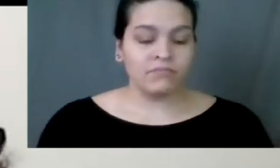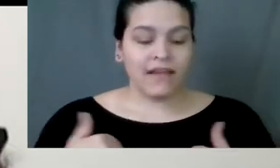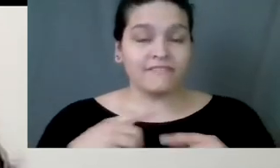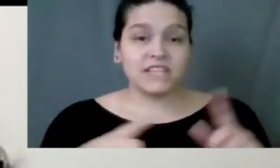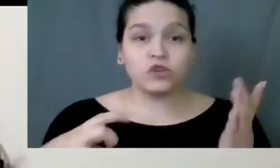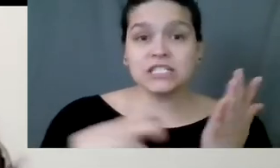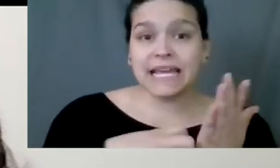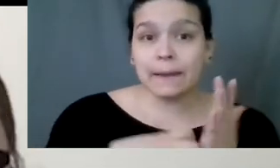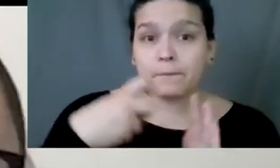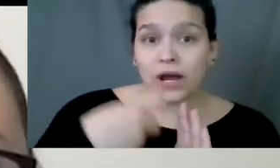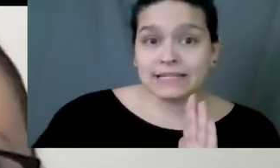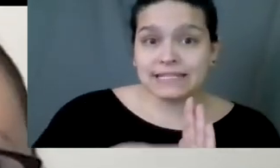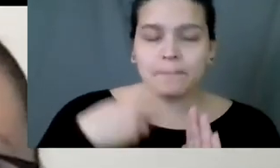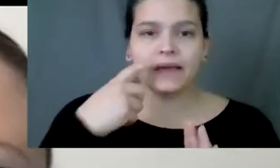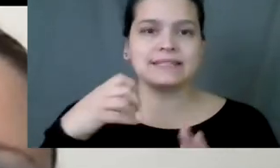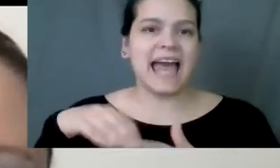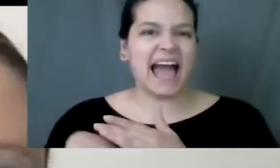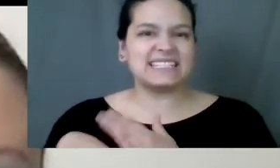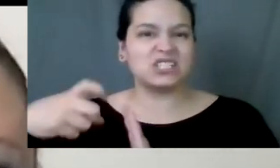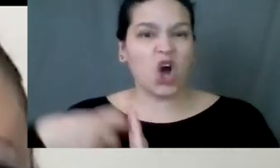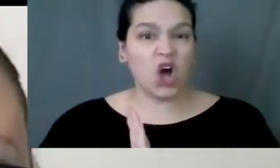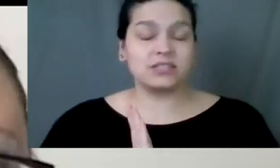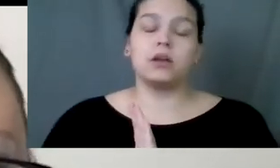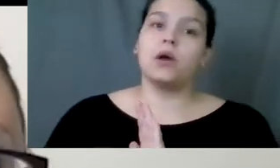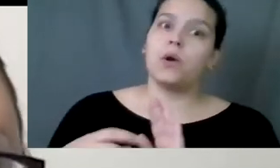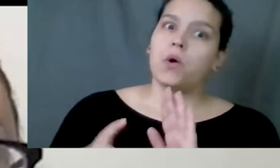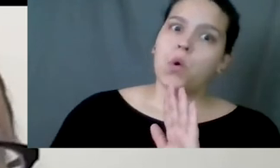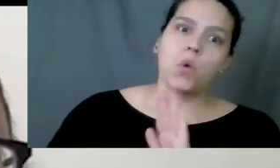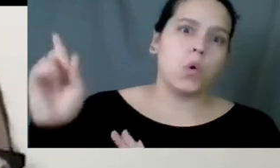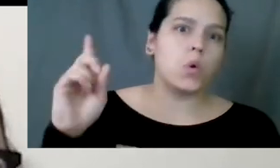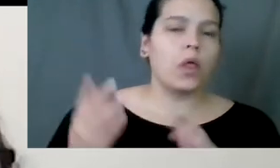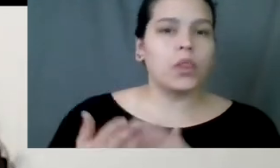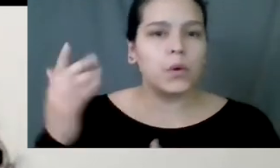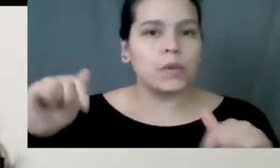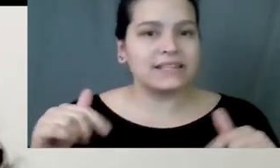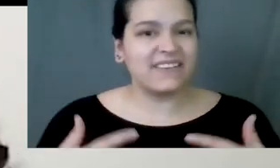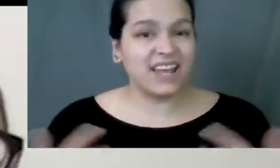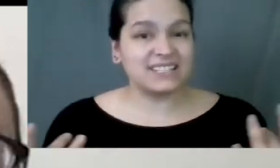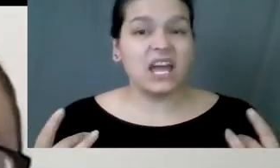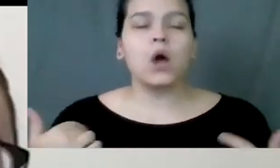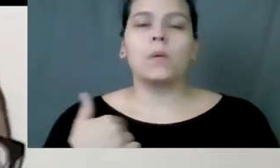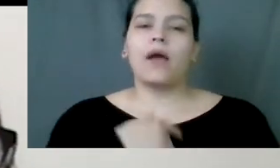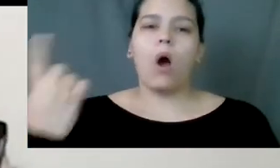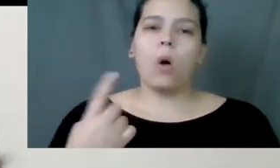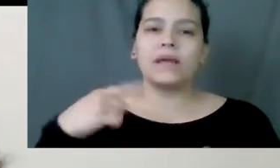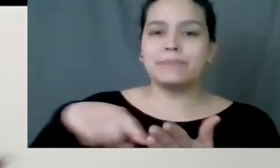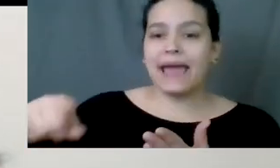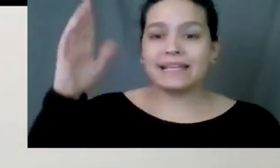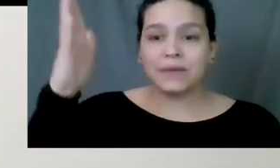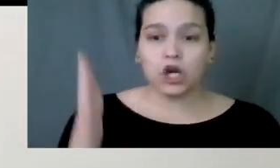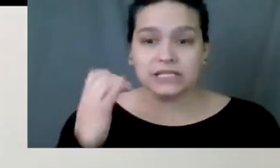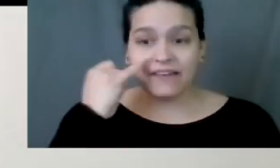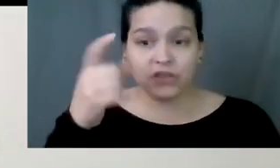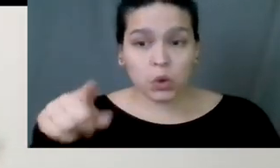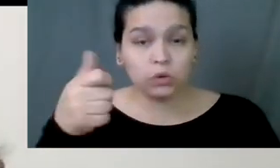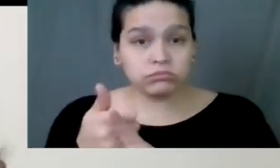ticket prices as our access costs were pretty high for this event and we always pay our speakers. So if